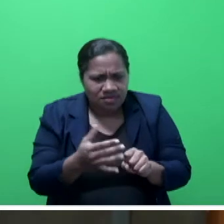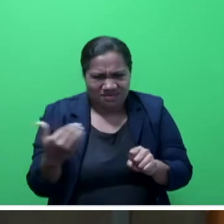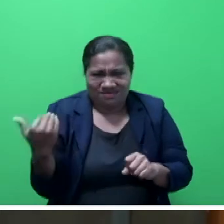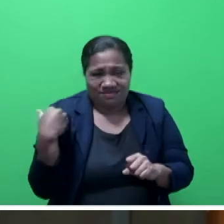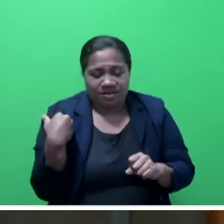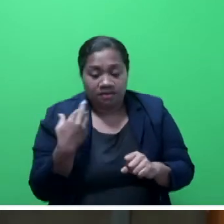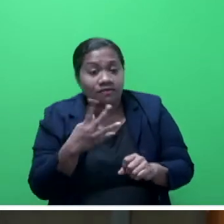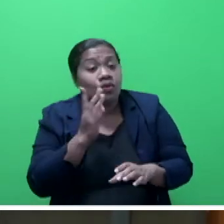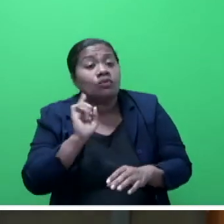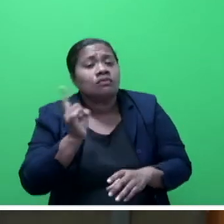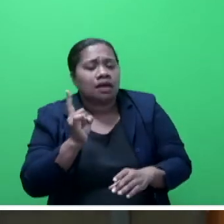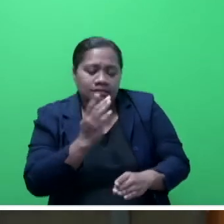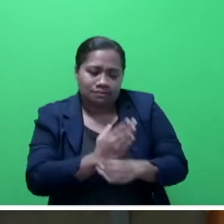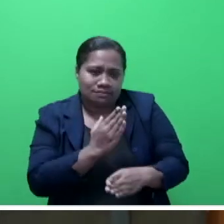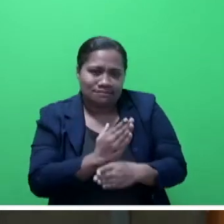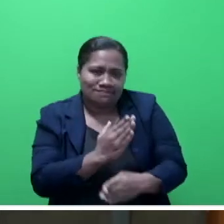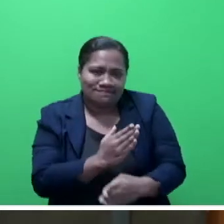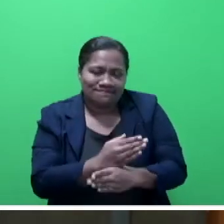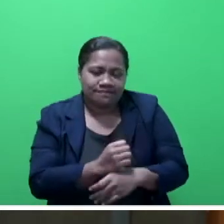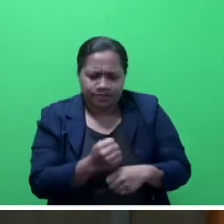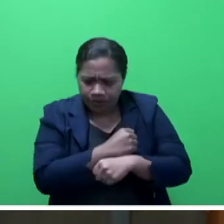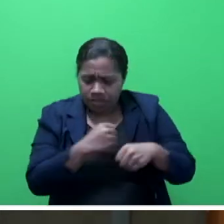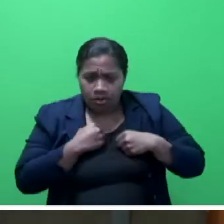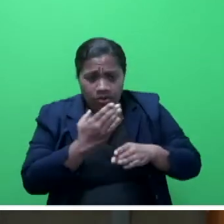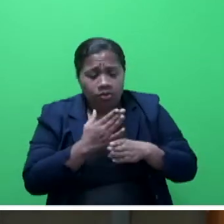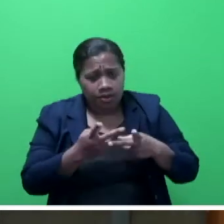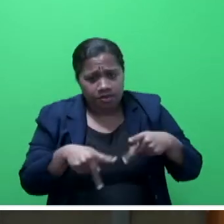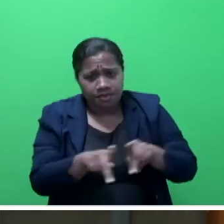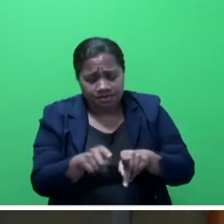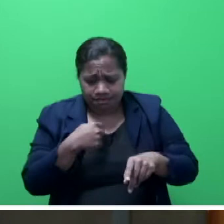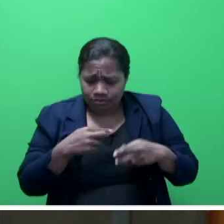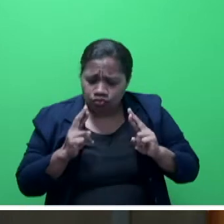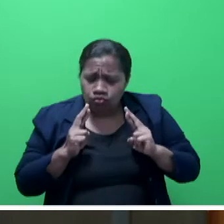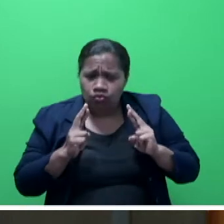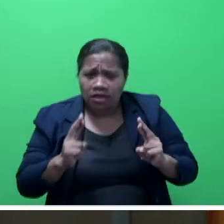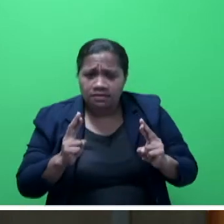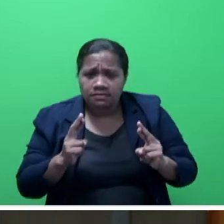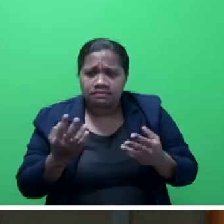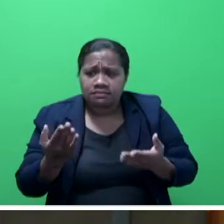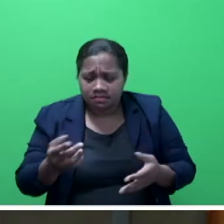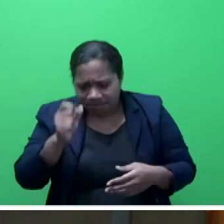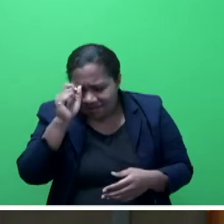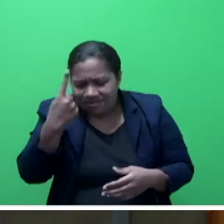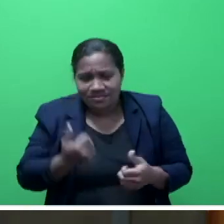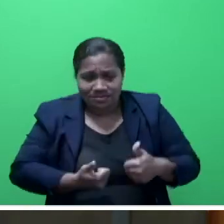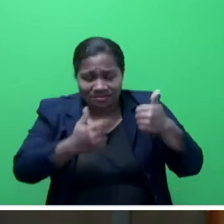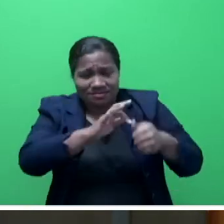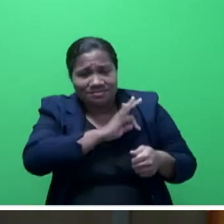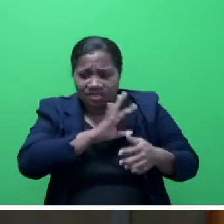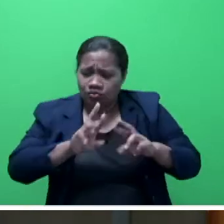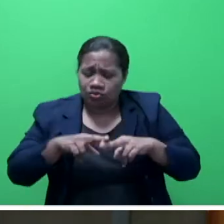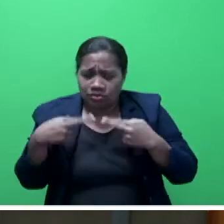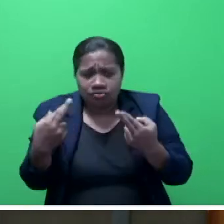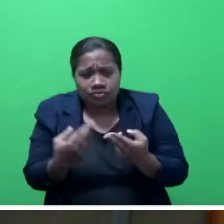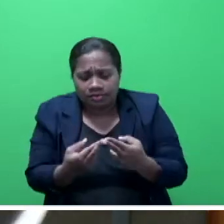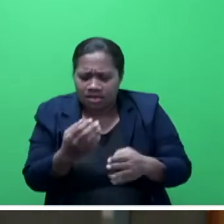Mr Speaker Say, at our workplaces, I wish to commend the understanding and good faith relationship by the employers